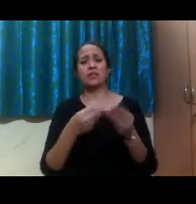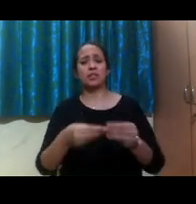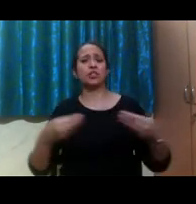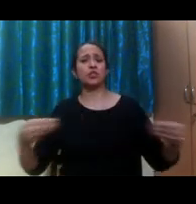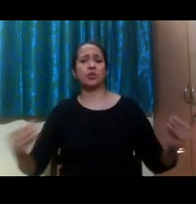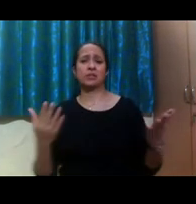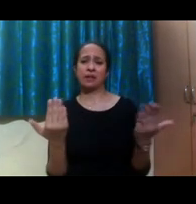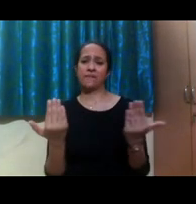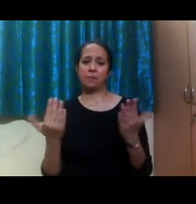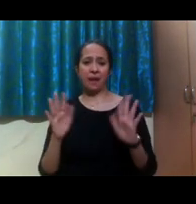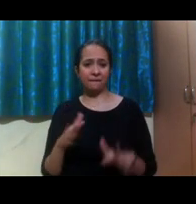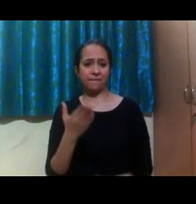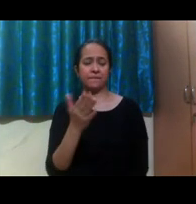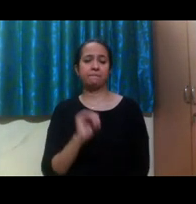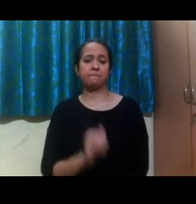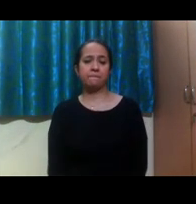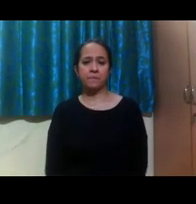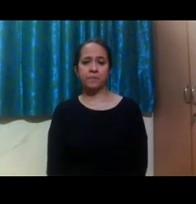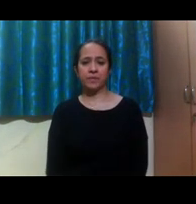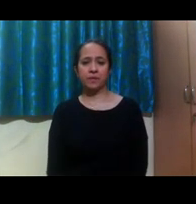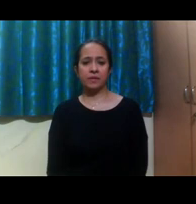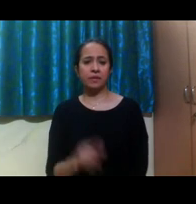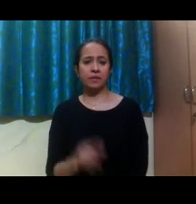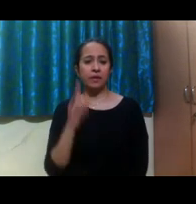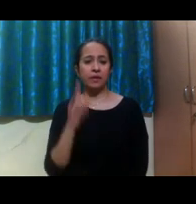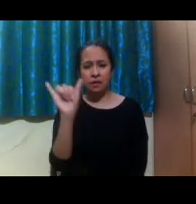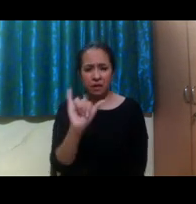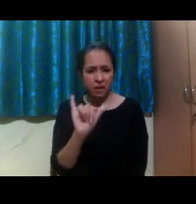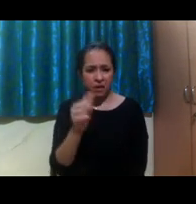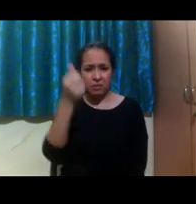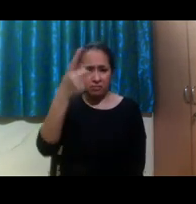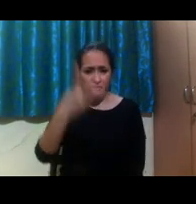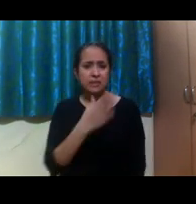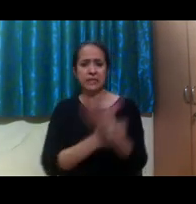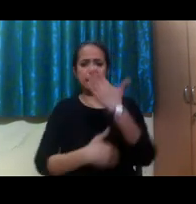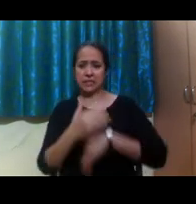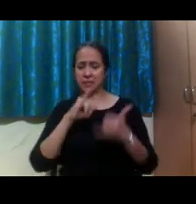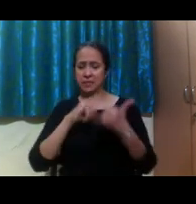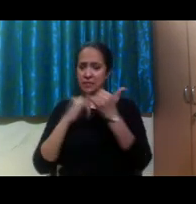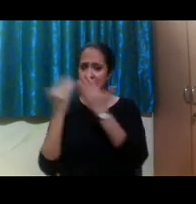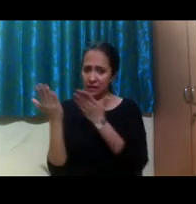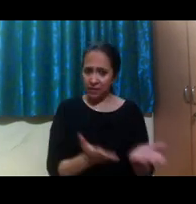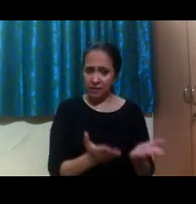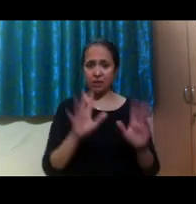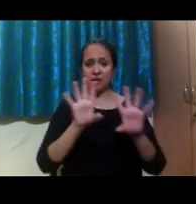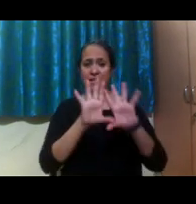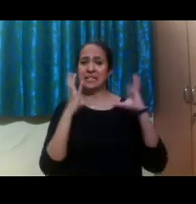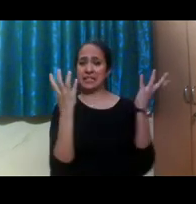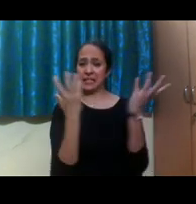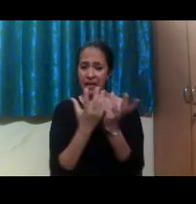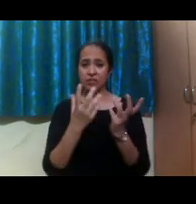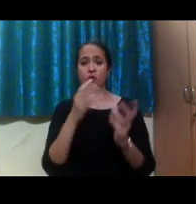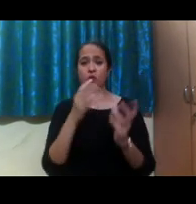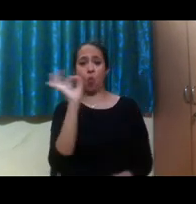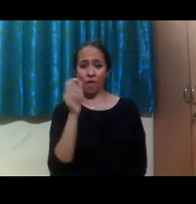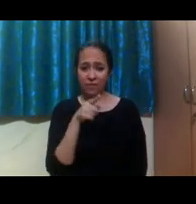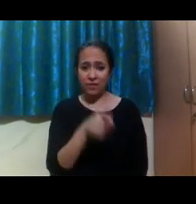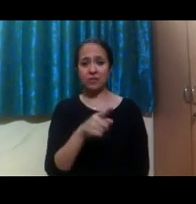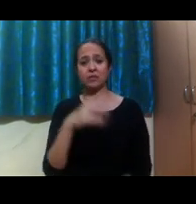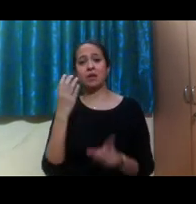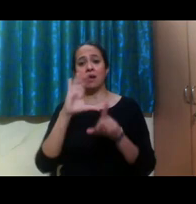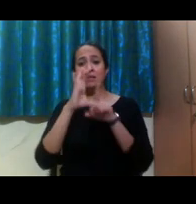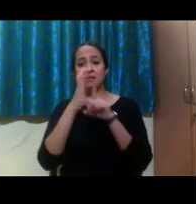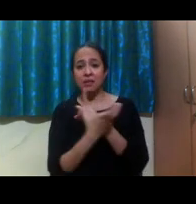campus. And some of these include the Disability Office, the International Office, Multicultural Center,